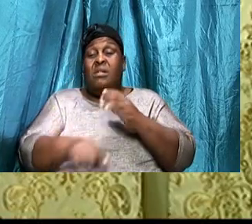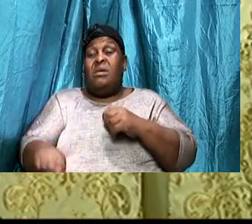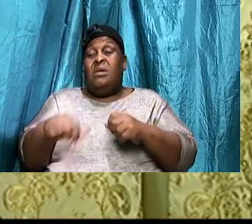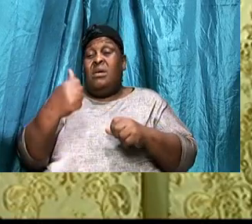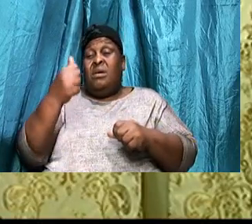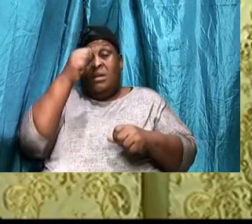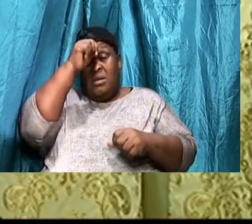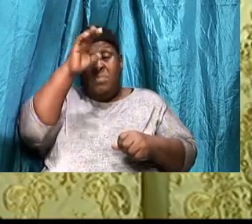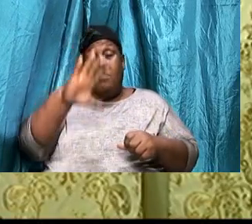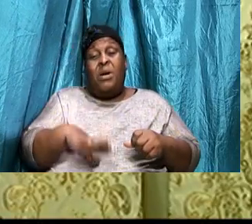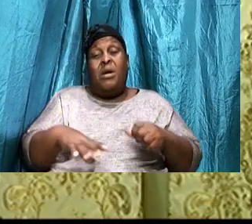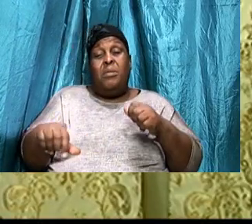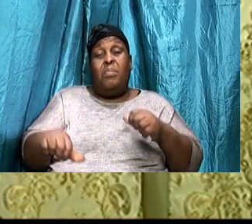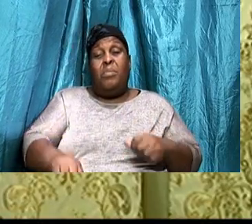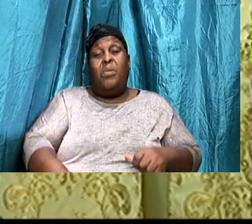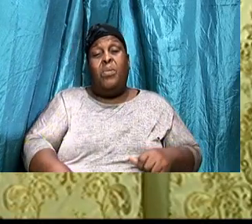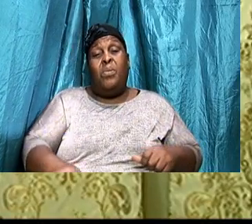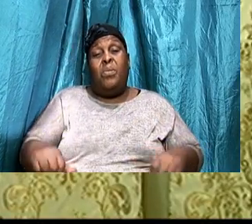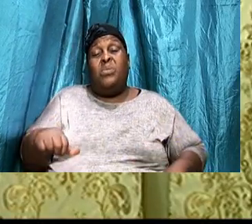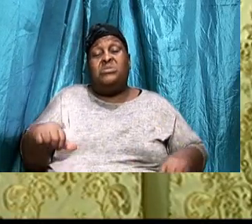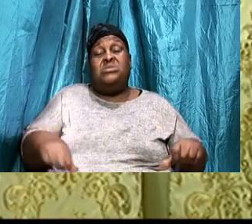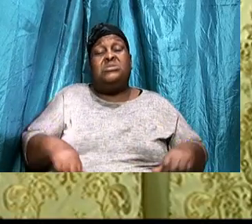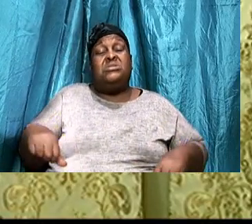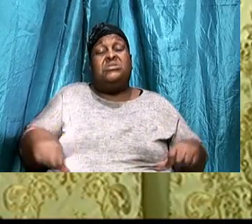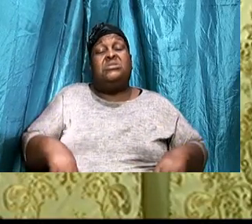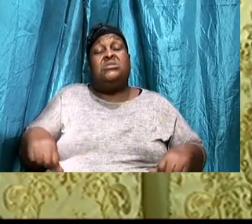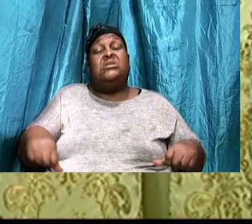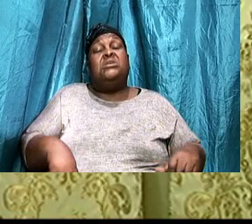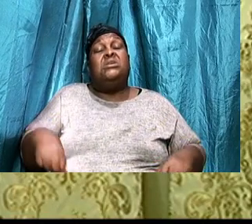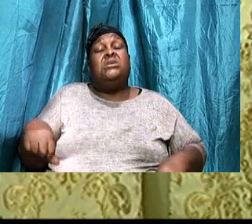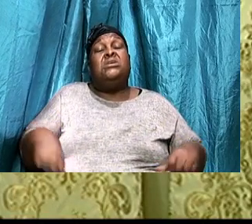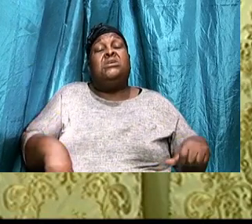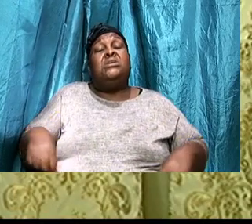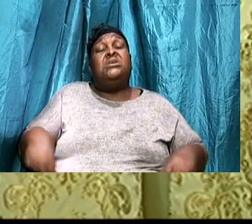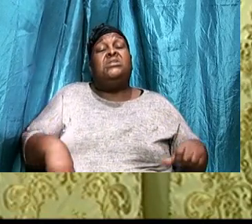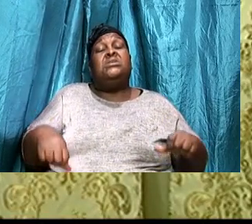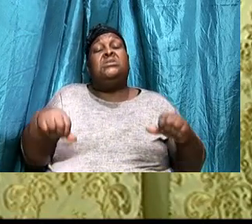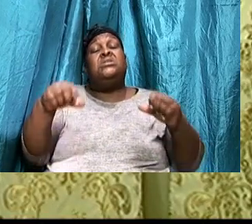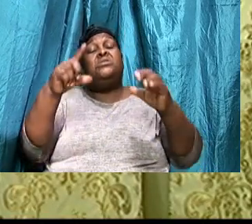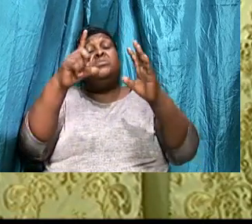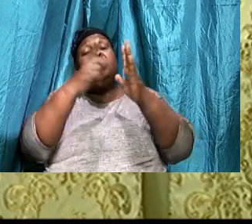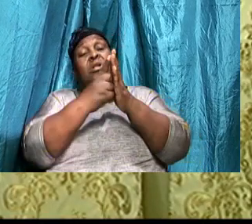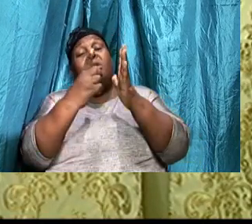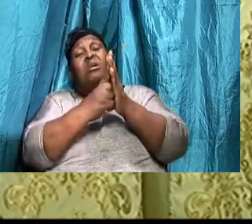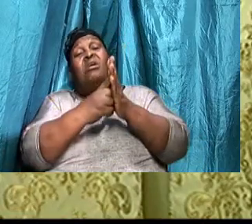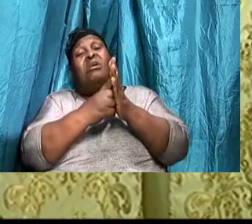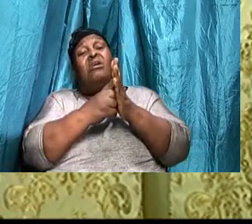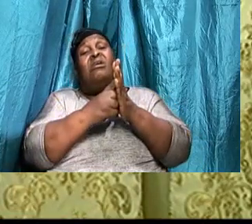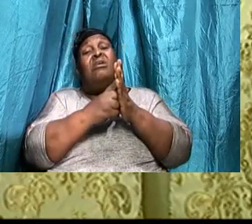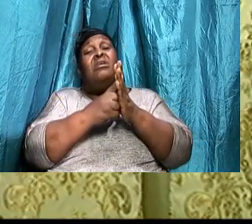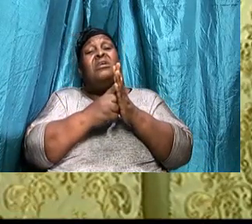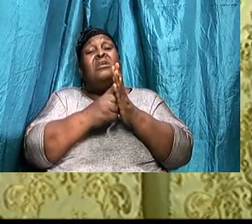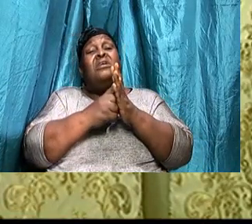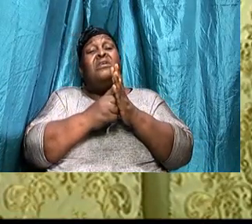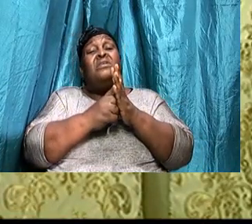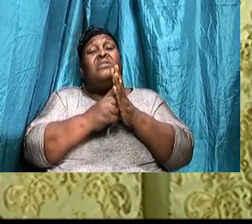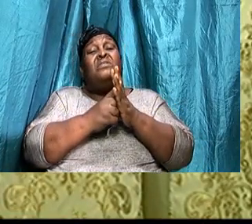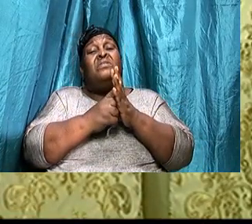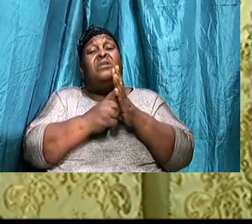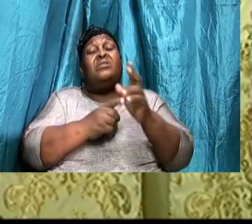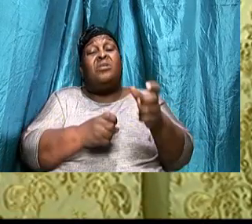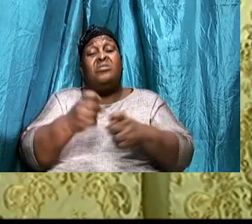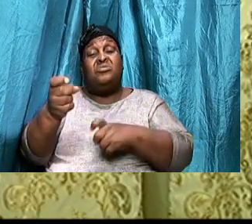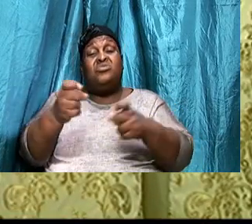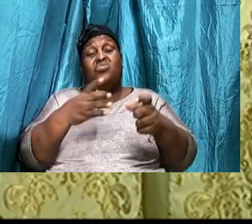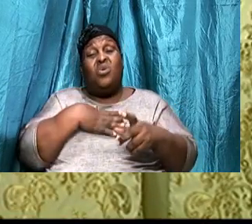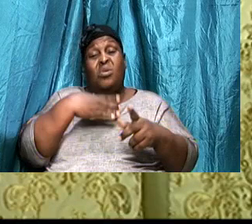The standard, That governs my life, Is of God, If you don't have, Standard somebody, You